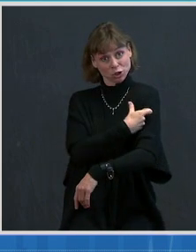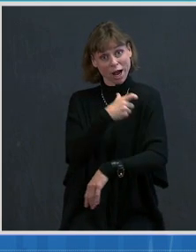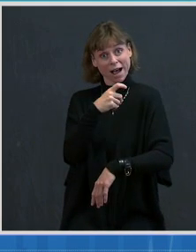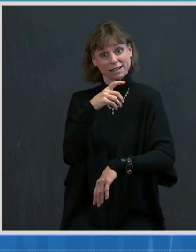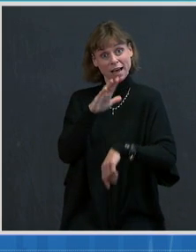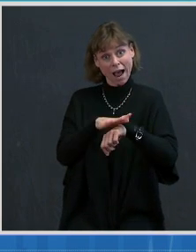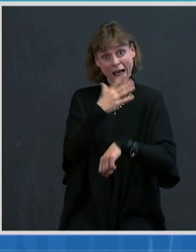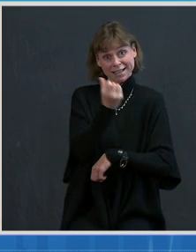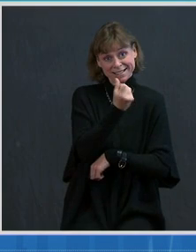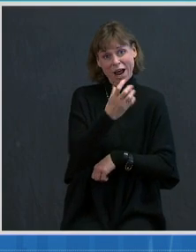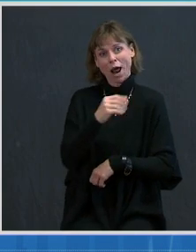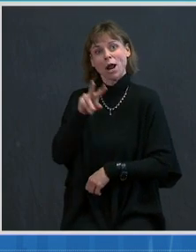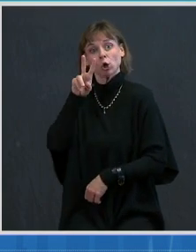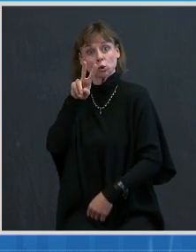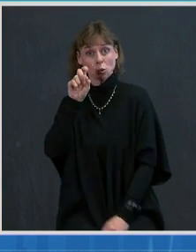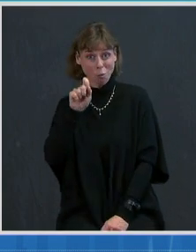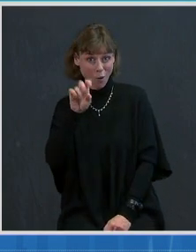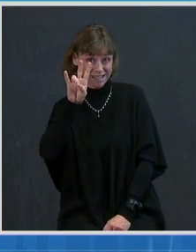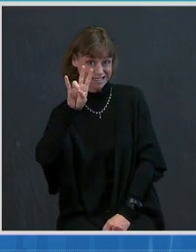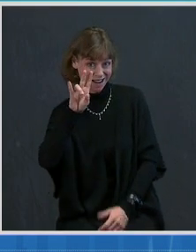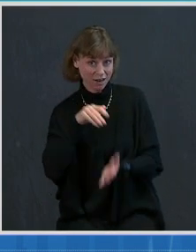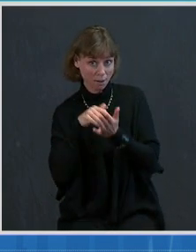.7 million on Sunday.